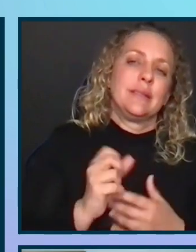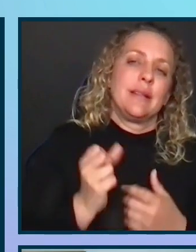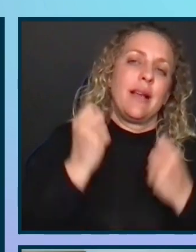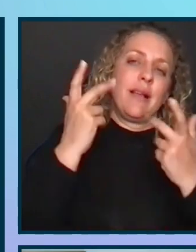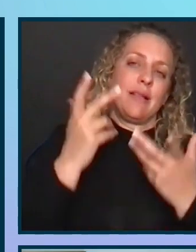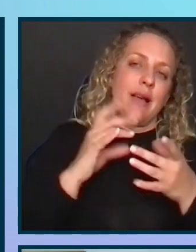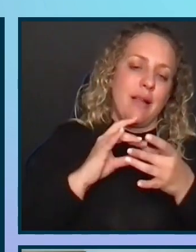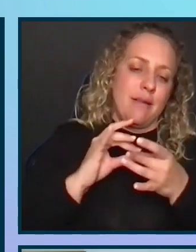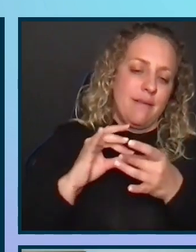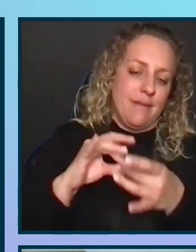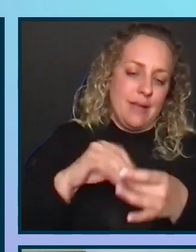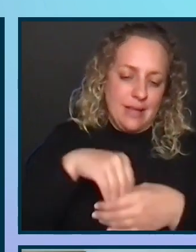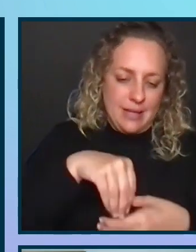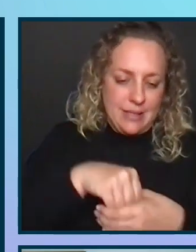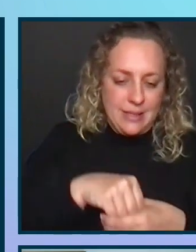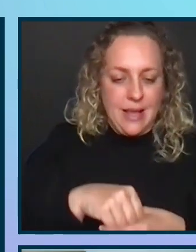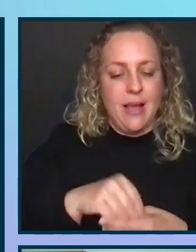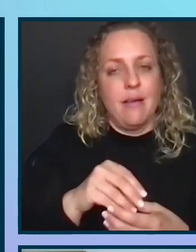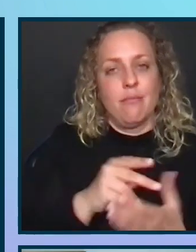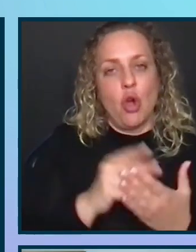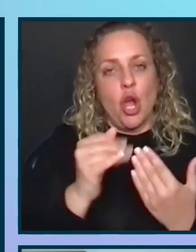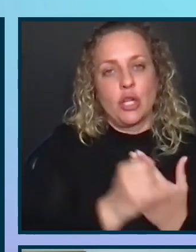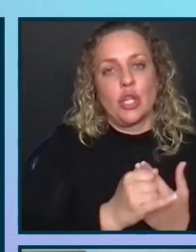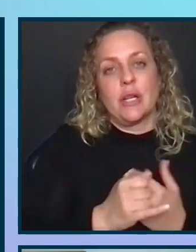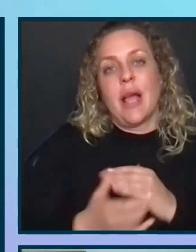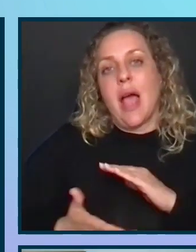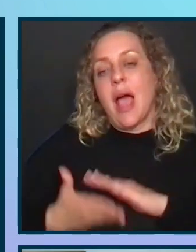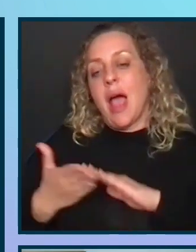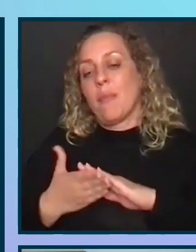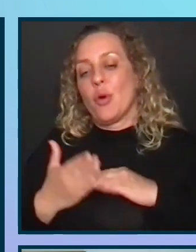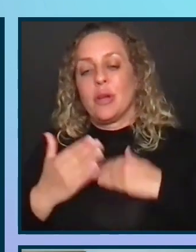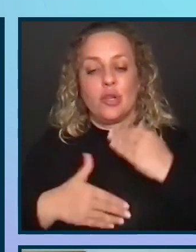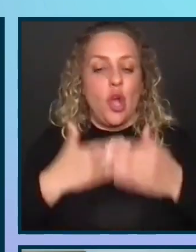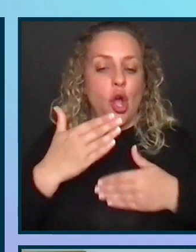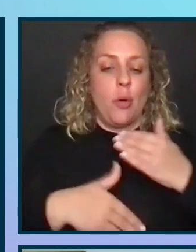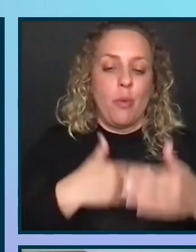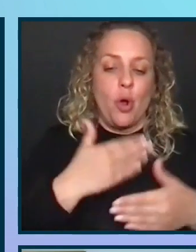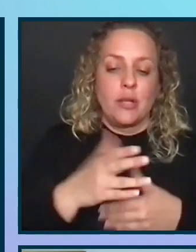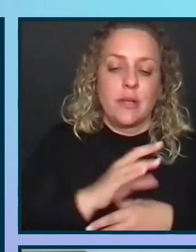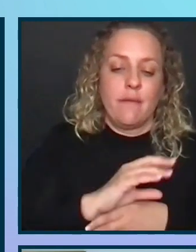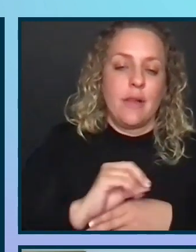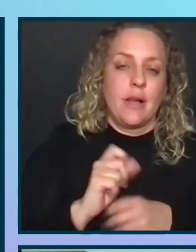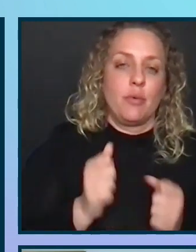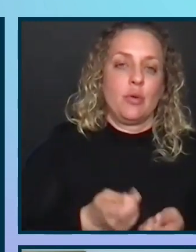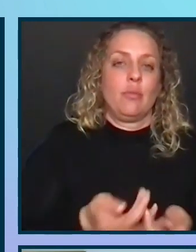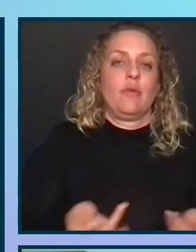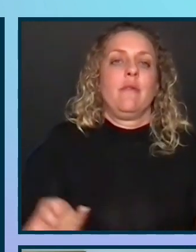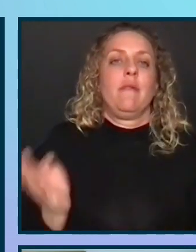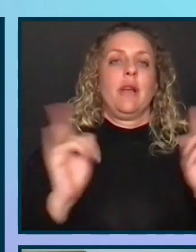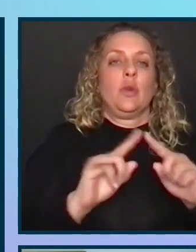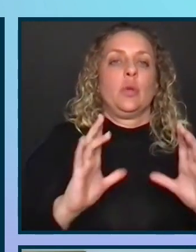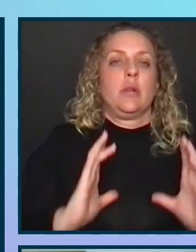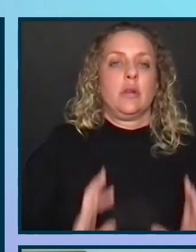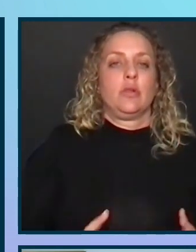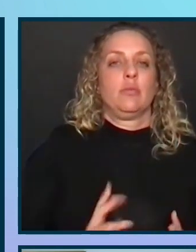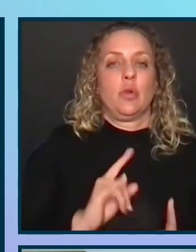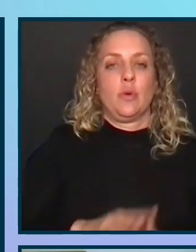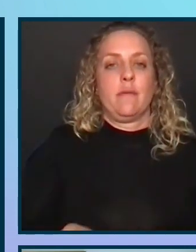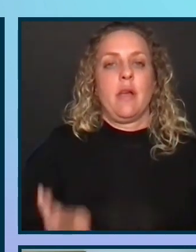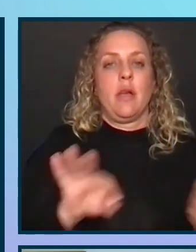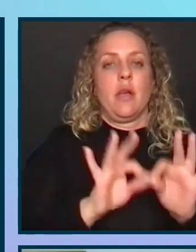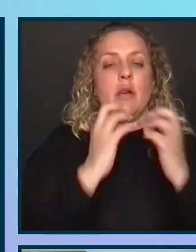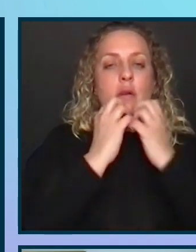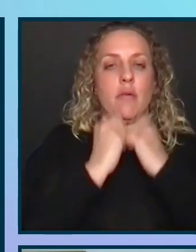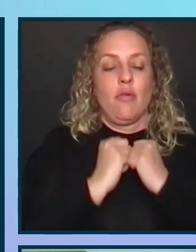interrelated projects. Then the operation is the ongoing process of the company to deliver those values to the customers. And how